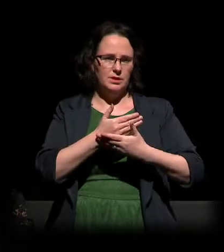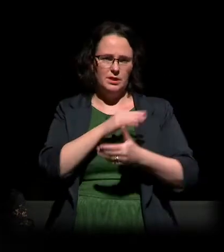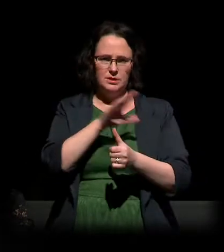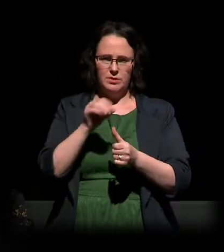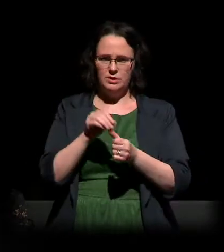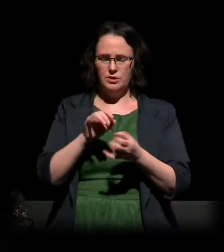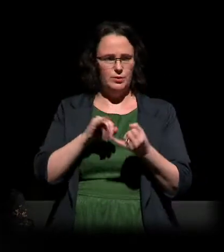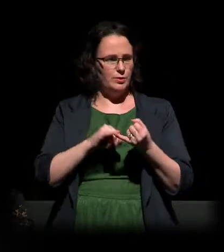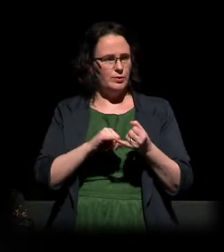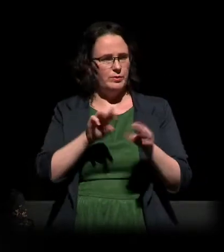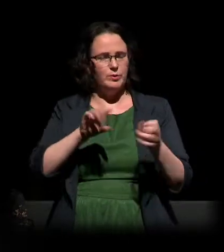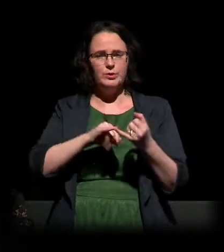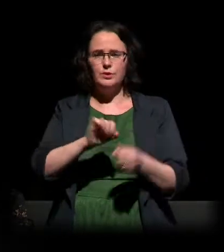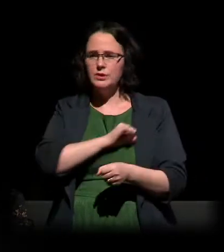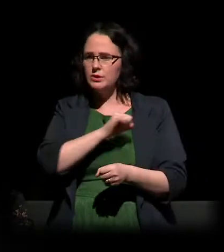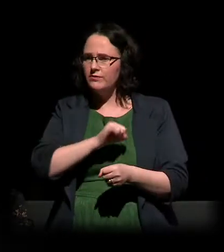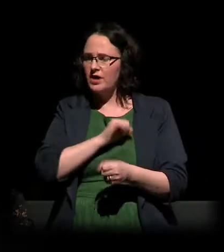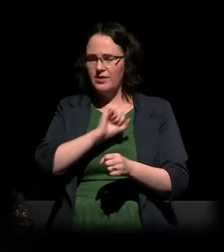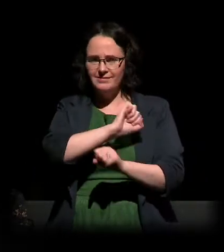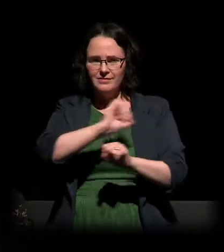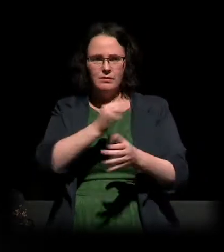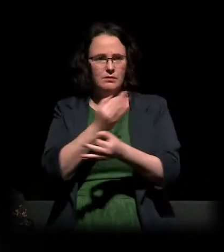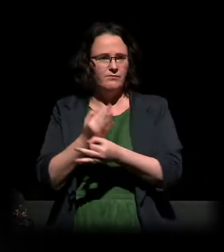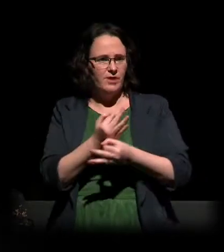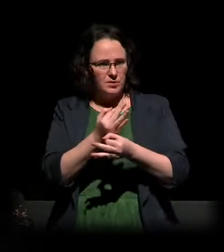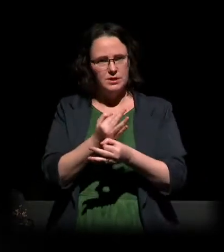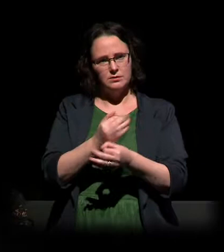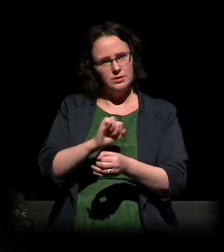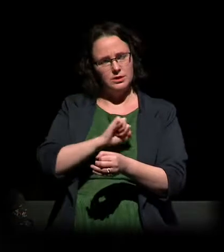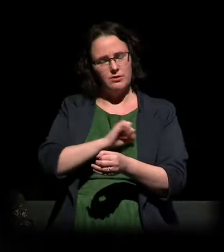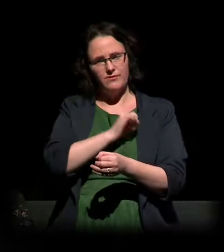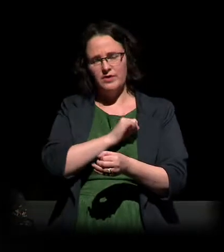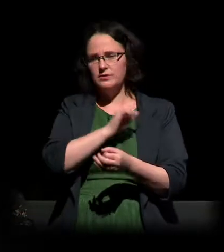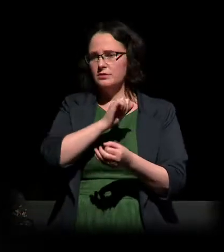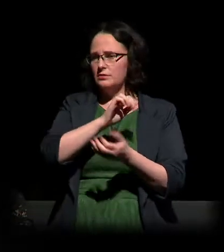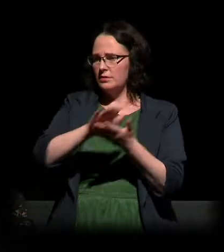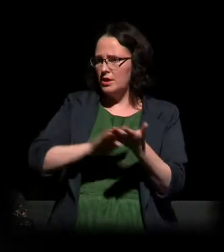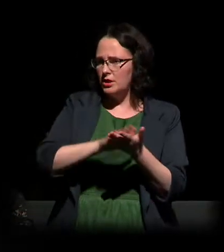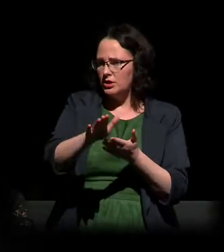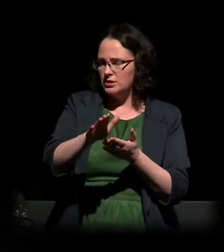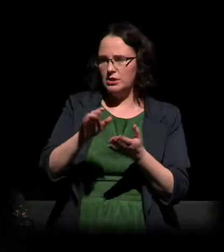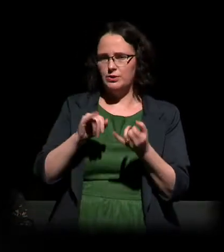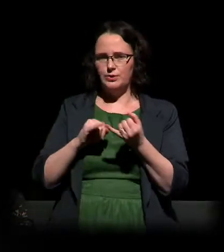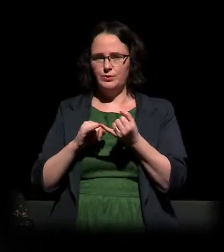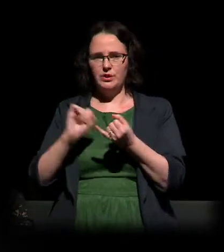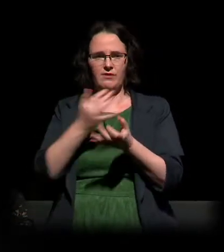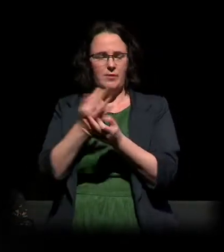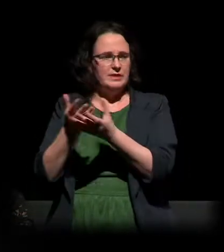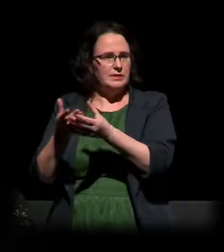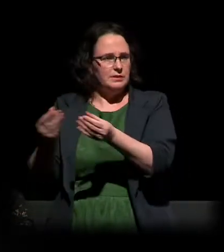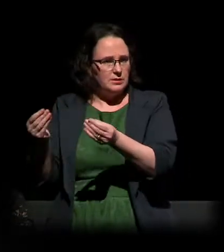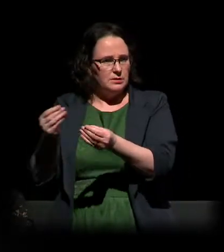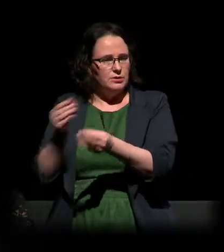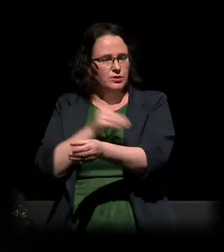in the presence of survivors and families of those who survived the Holocaust and those who did not. And I want to thank